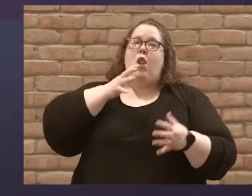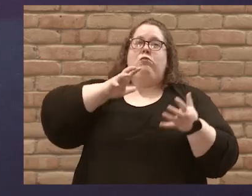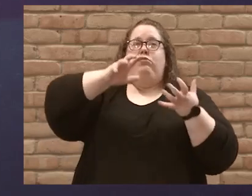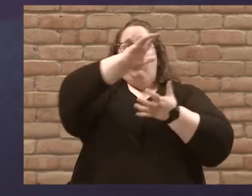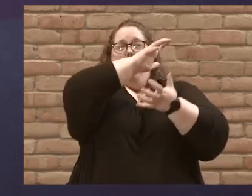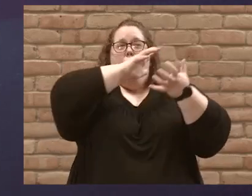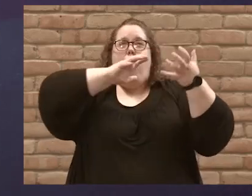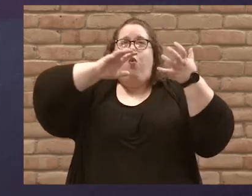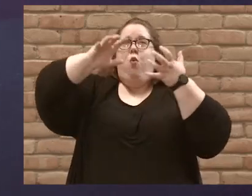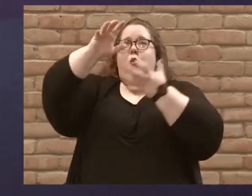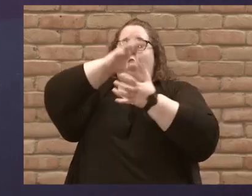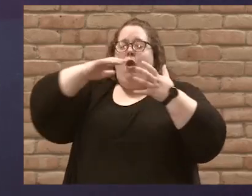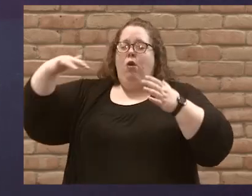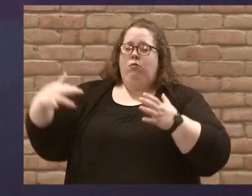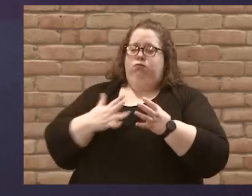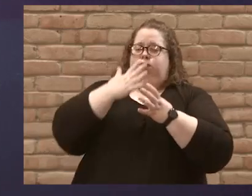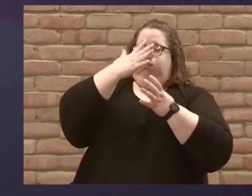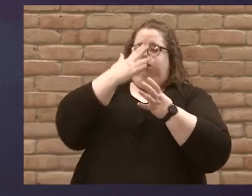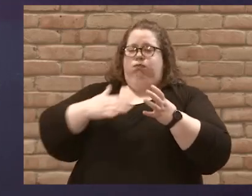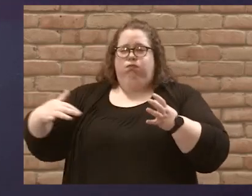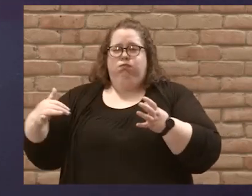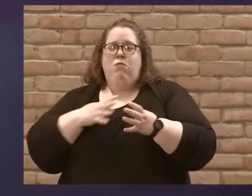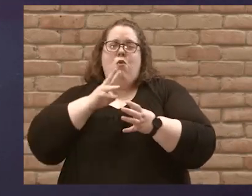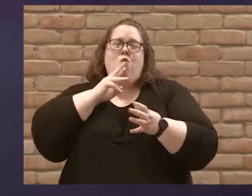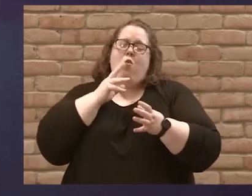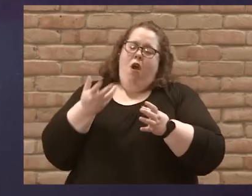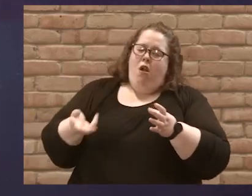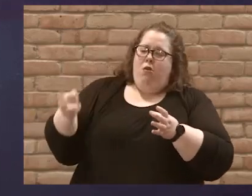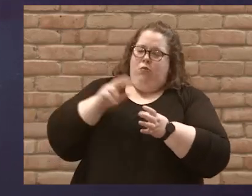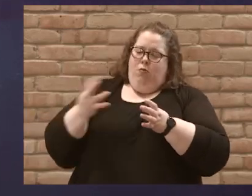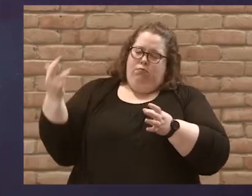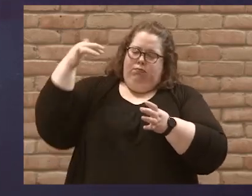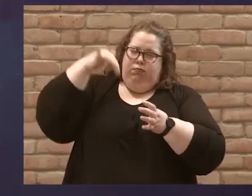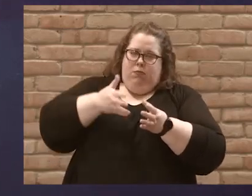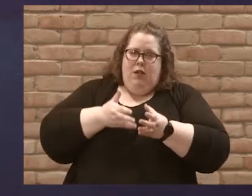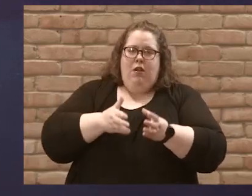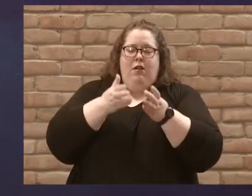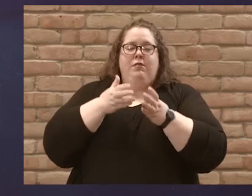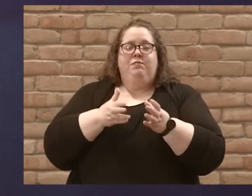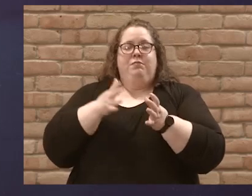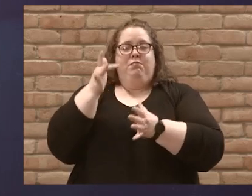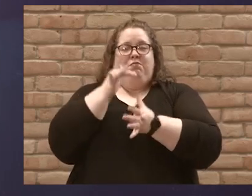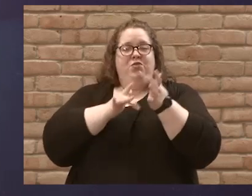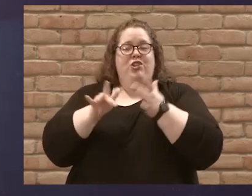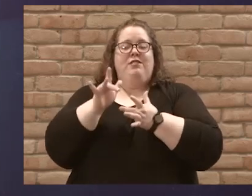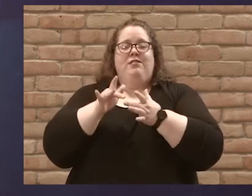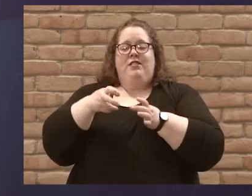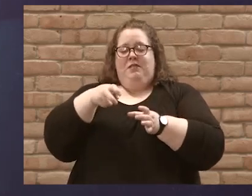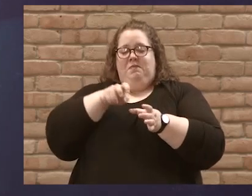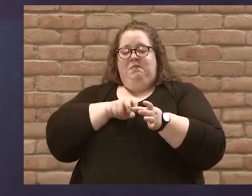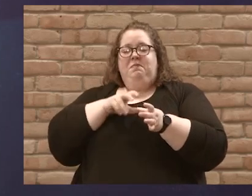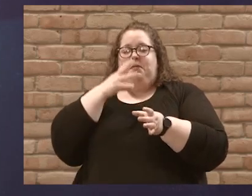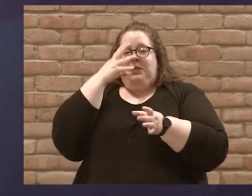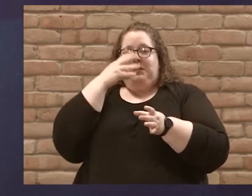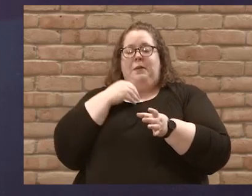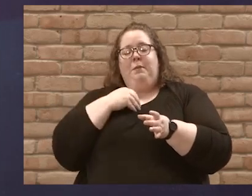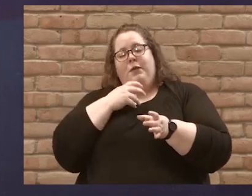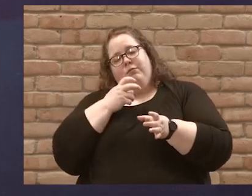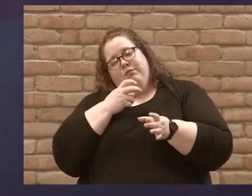into the boat, and it began to fill with water. Jesus was sleeping at the back of the boat with his head on a cushion.